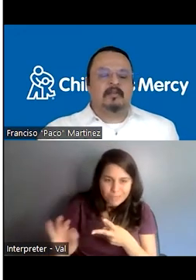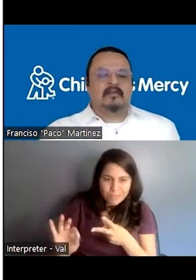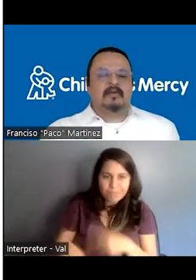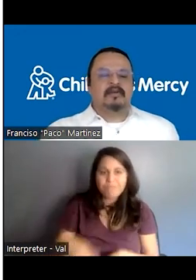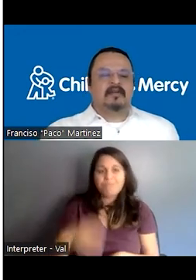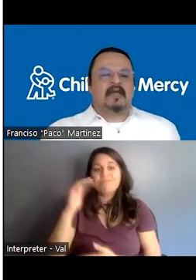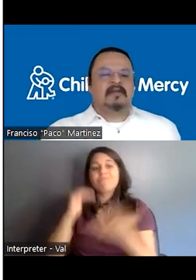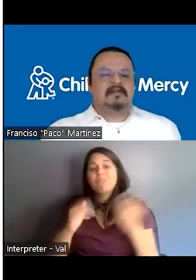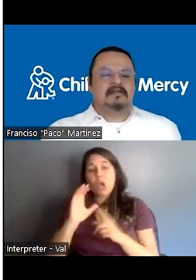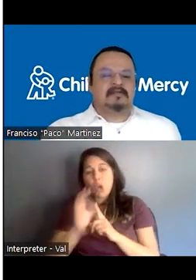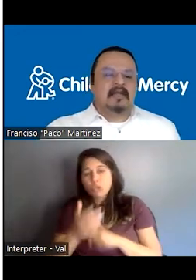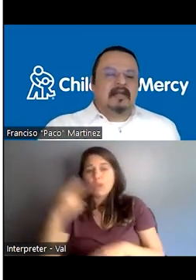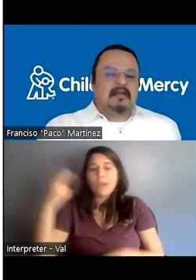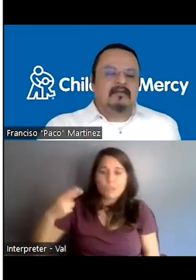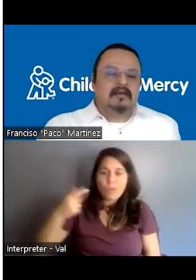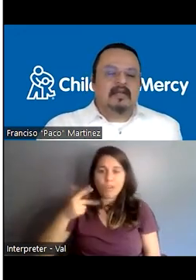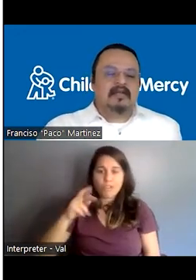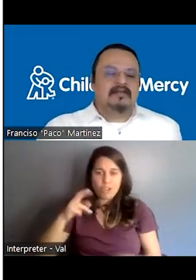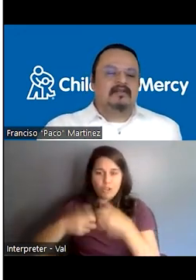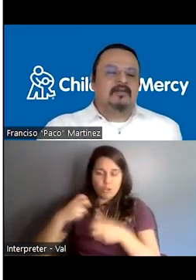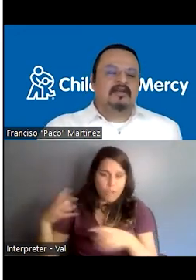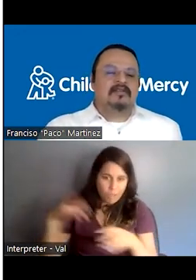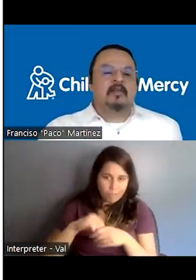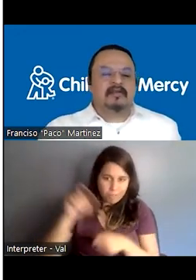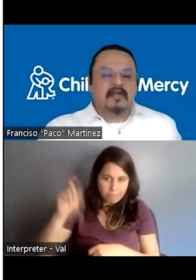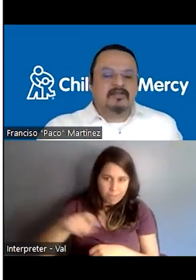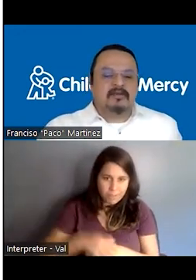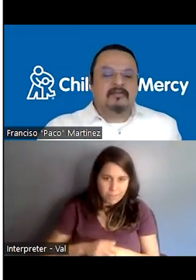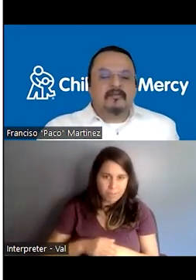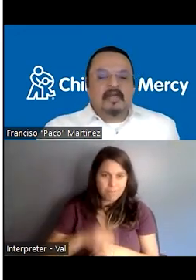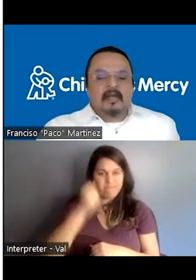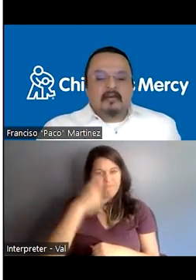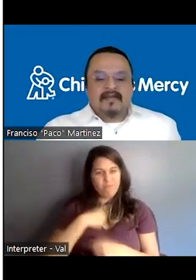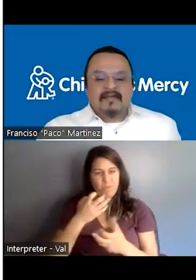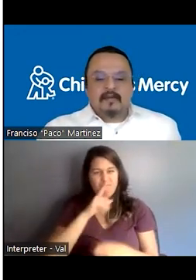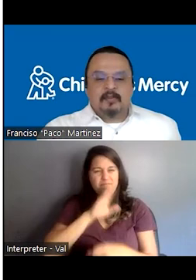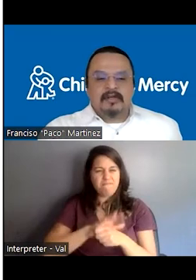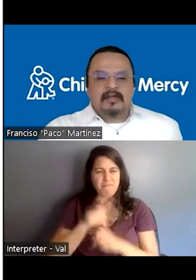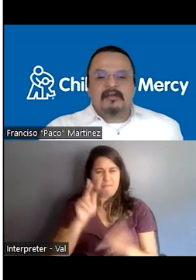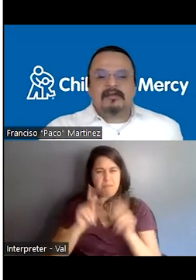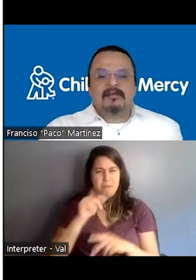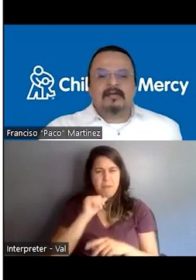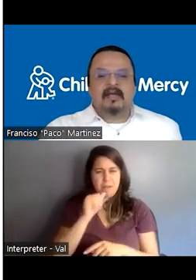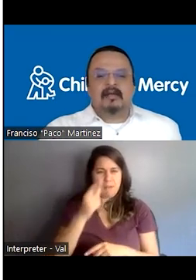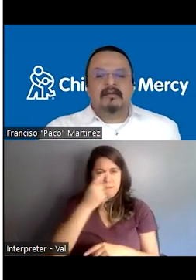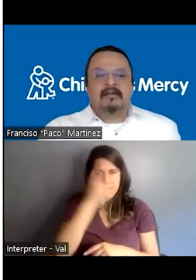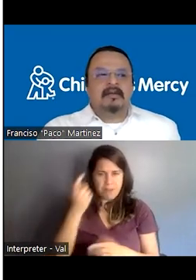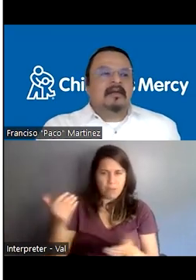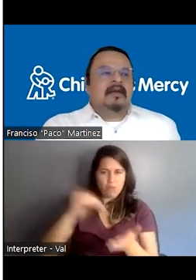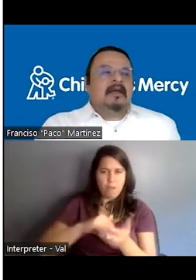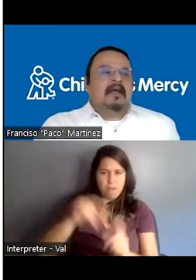respects people experience and manages the, the incidence of re-traumatization. Why is this important? Okay.